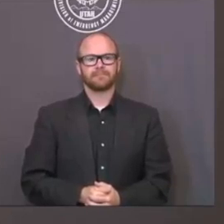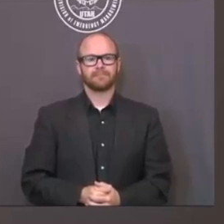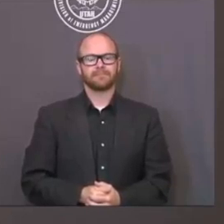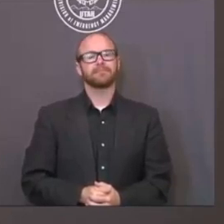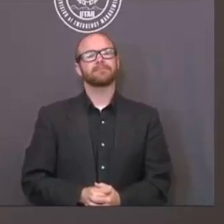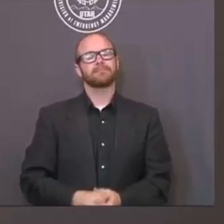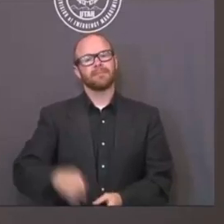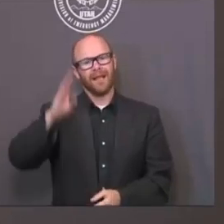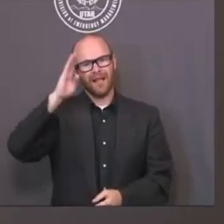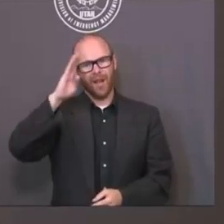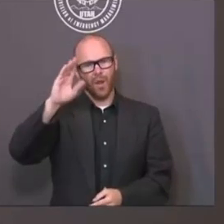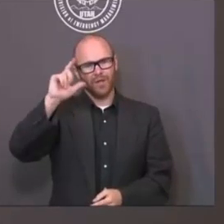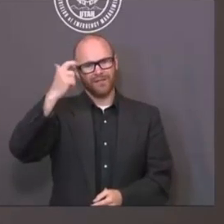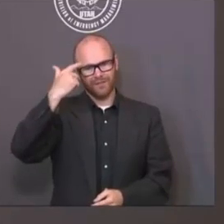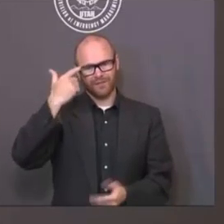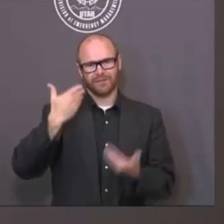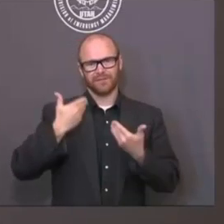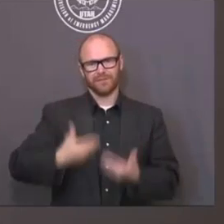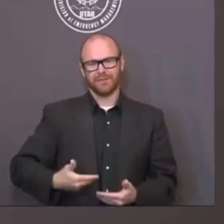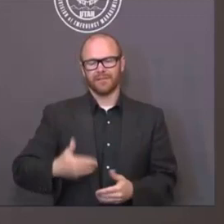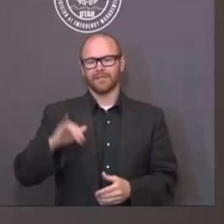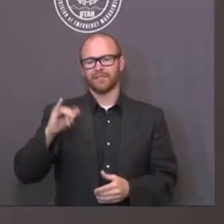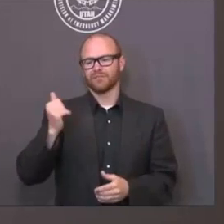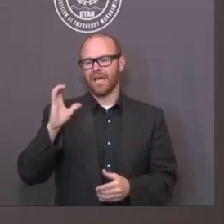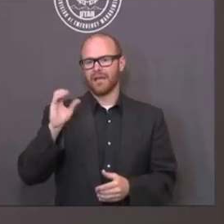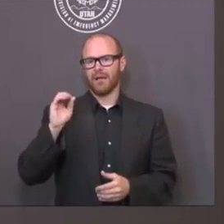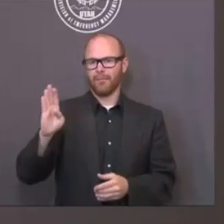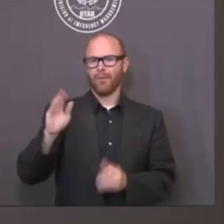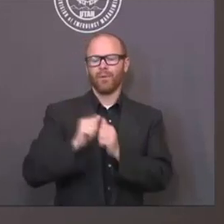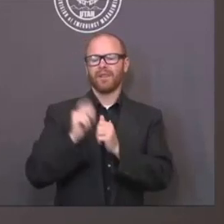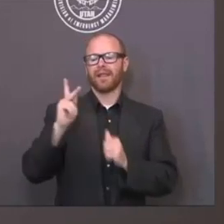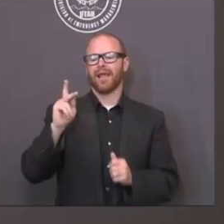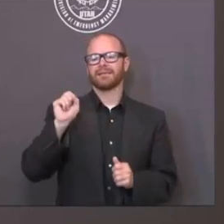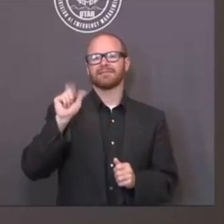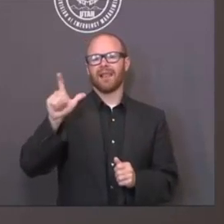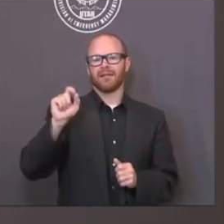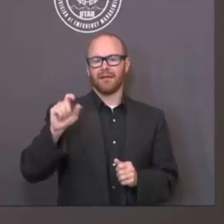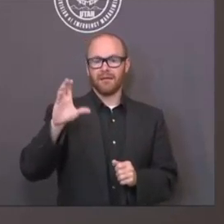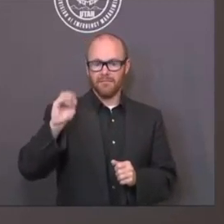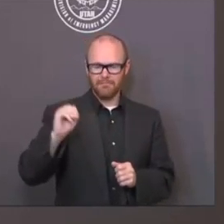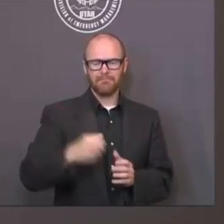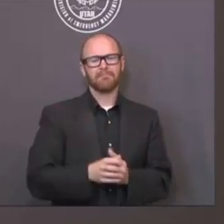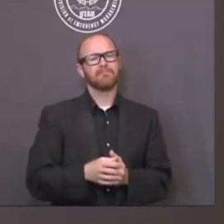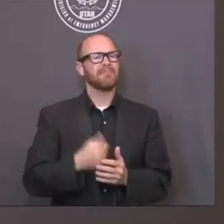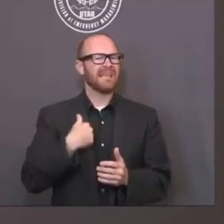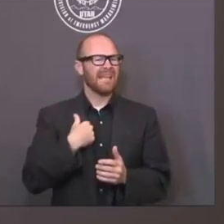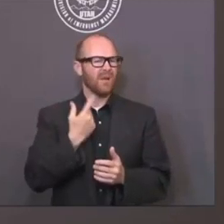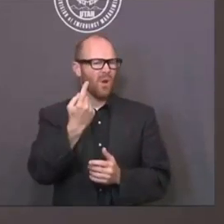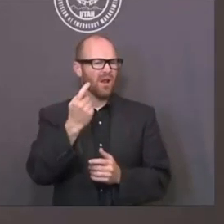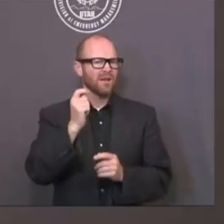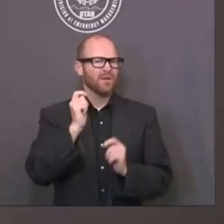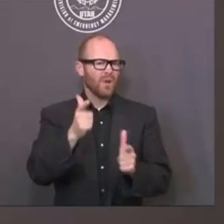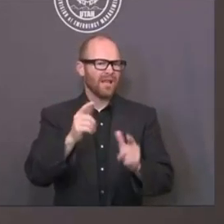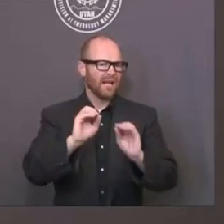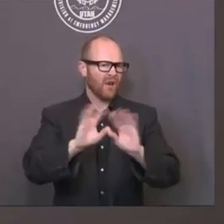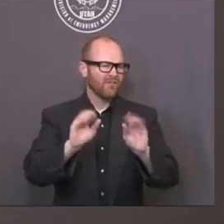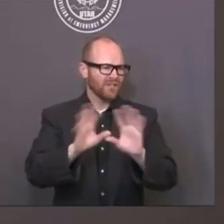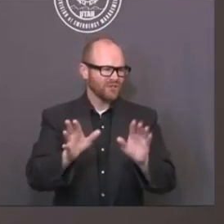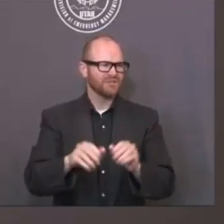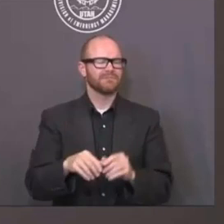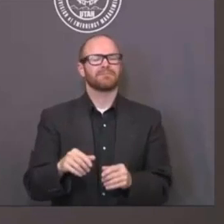Hi, Governor. This is Jacob Kloppenstein with KSL.com. Just a quick clarification, and then I did have one other question.